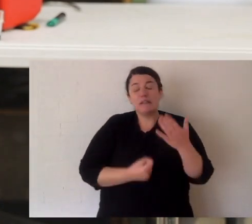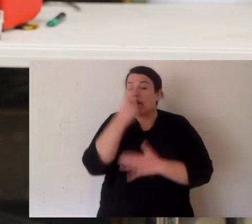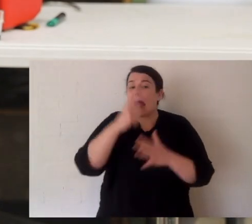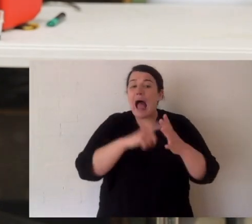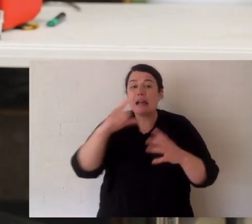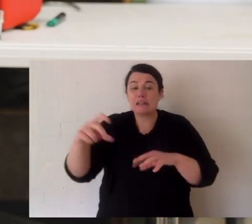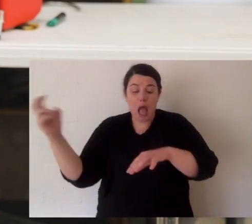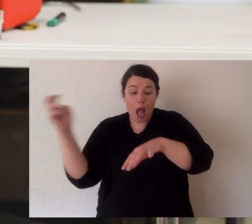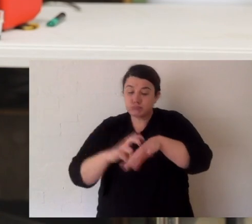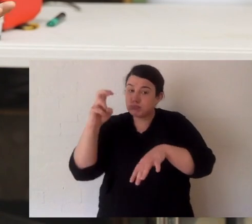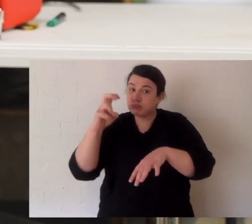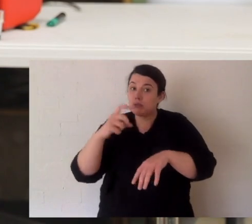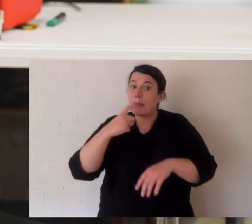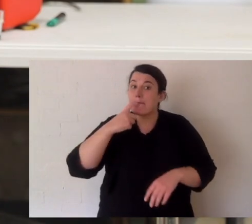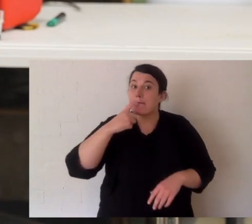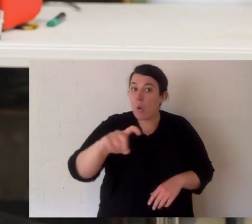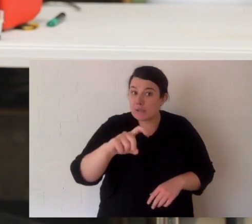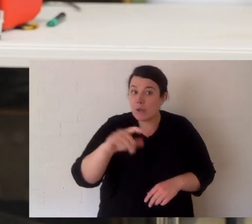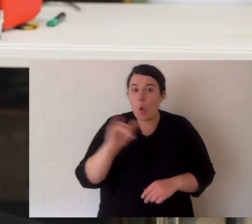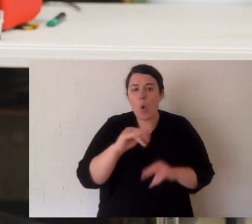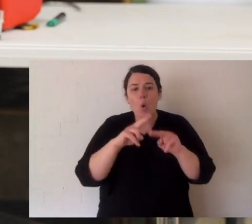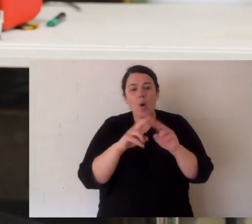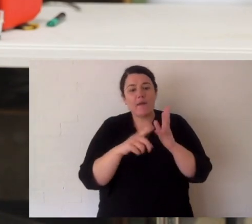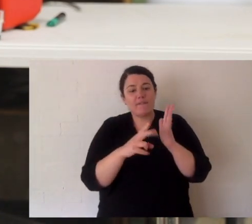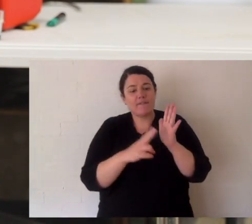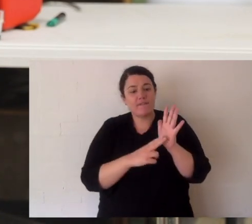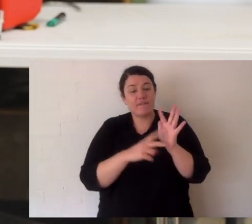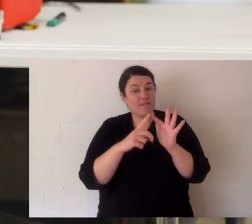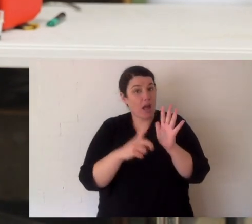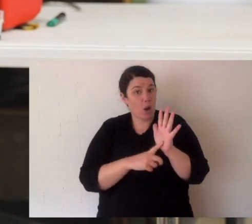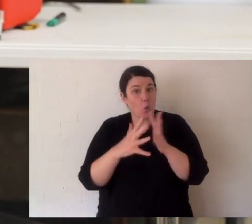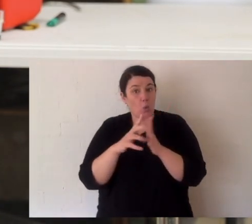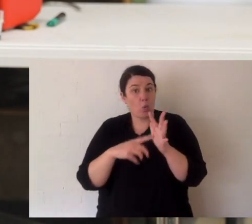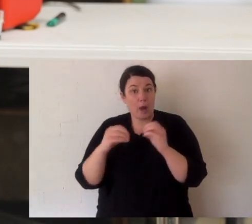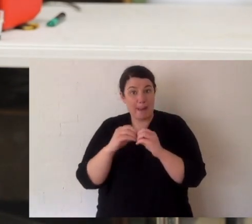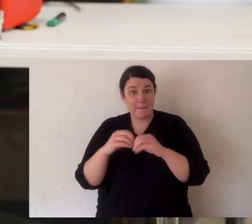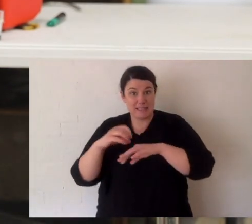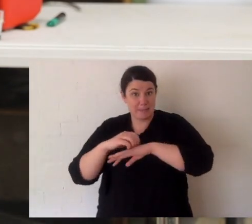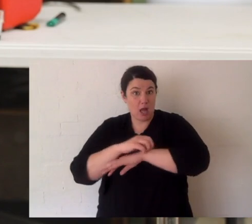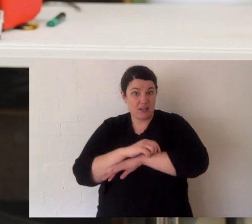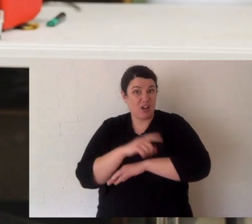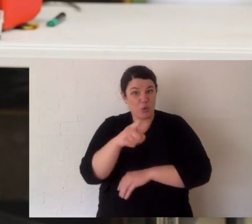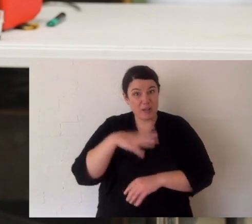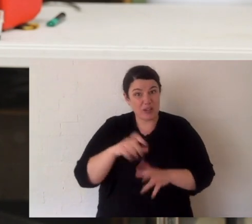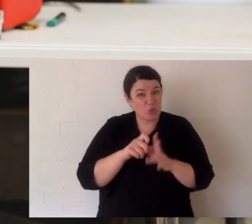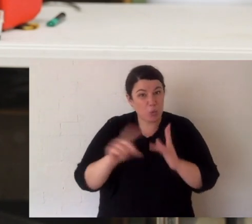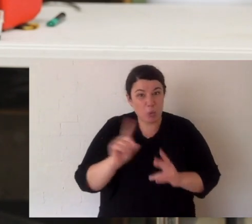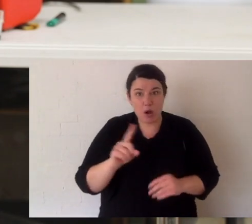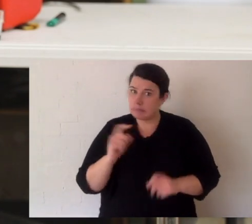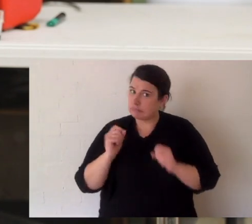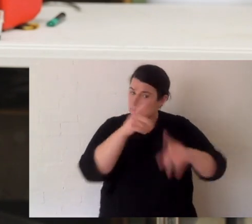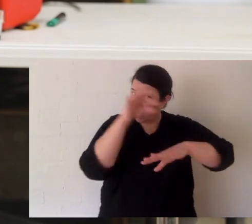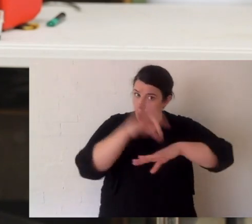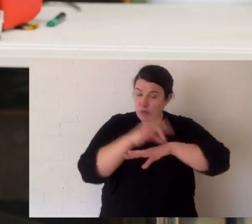bitten by a snake, a venomous snake, or a funnel web spider, a couple of things you need to do. One is get to hospital as quick as you can.